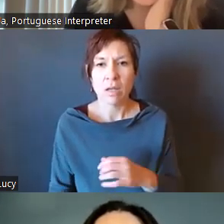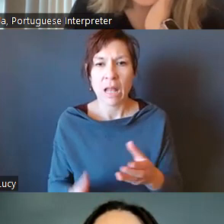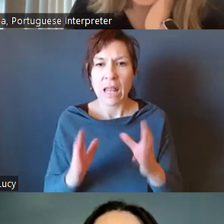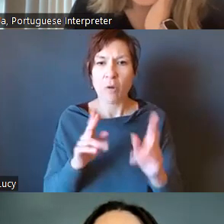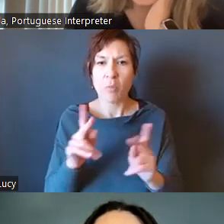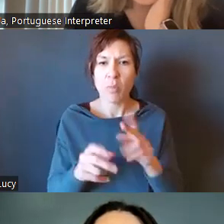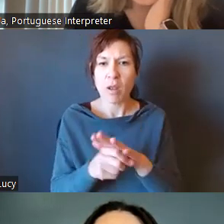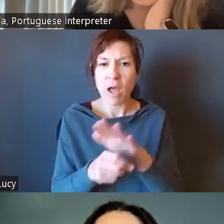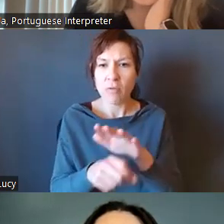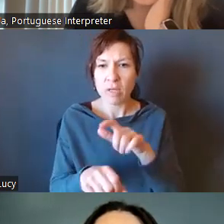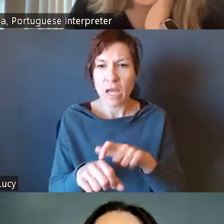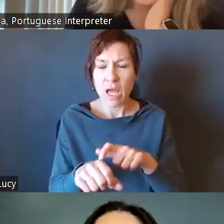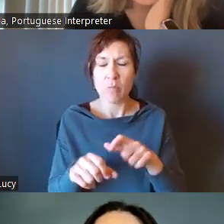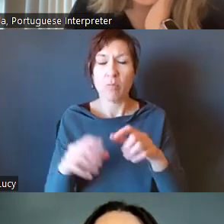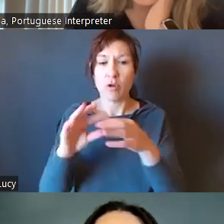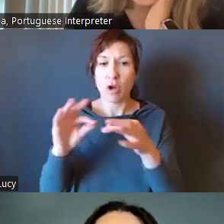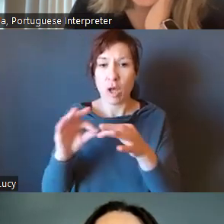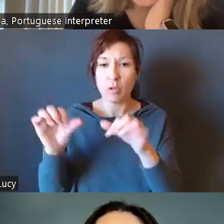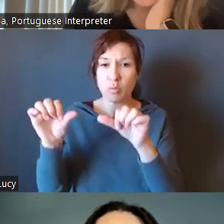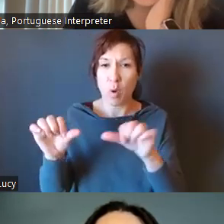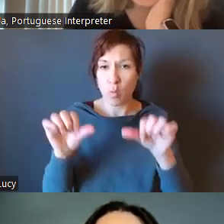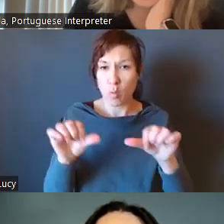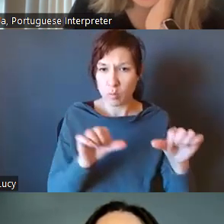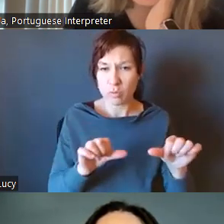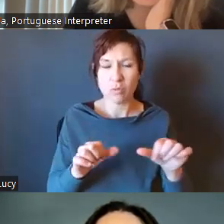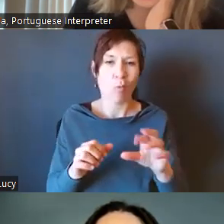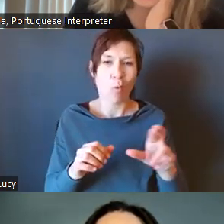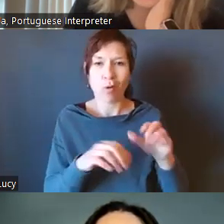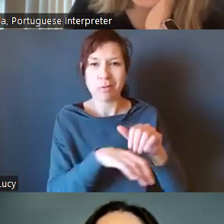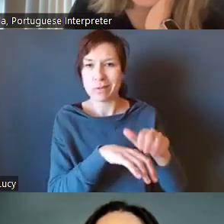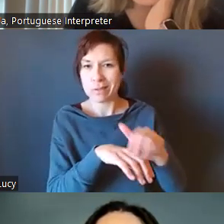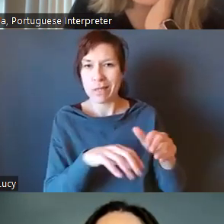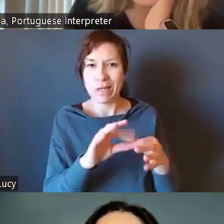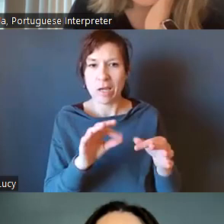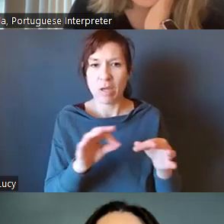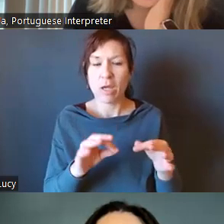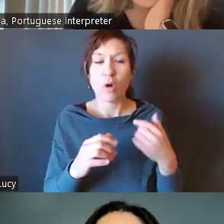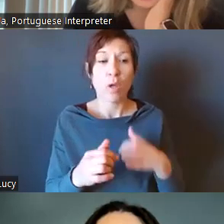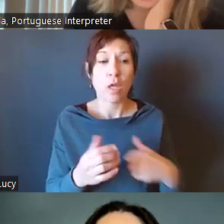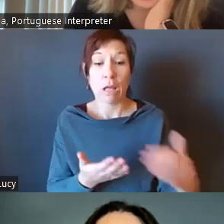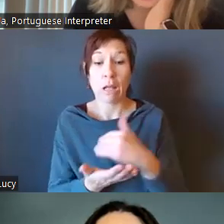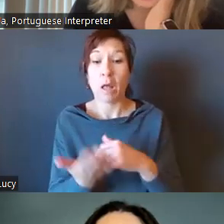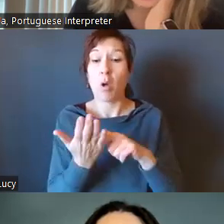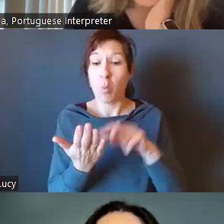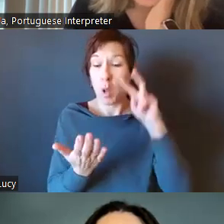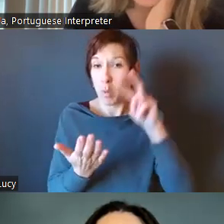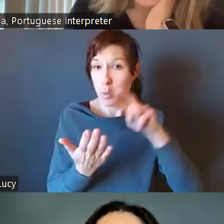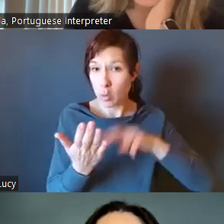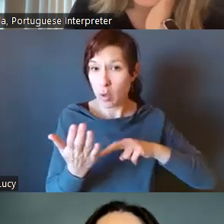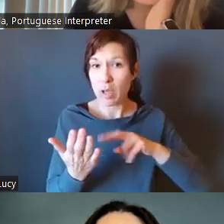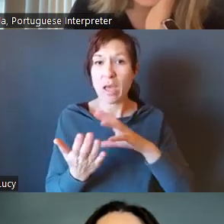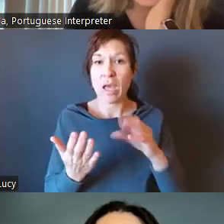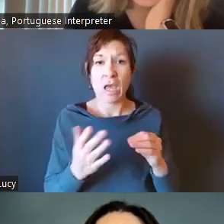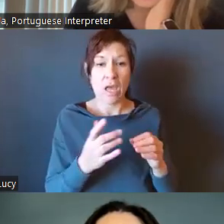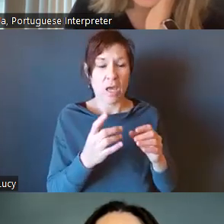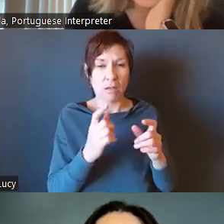then time to incorporate them, play, do some wordsmithing, and then have something we could vote